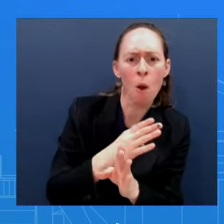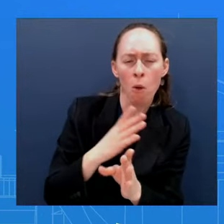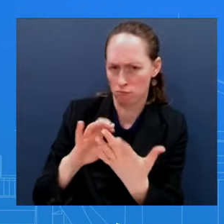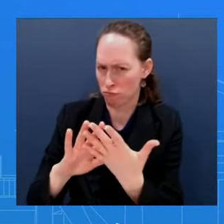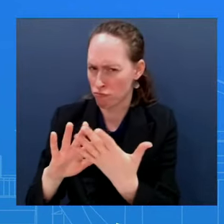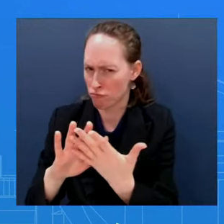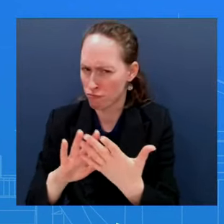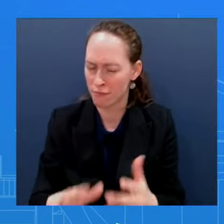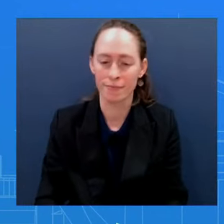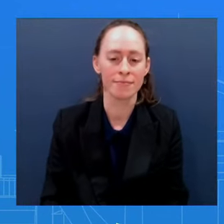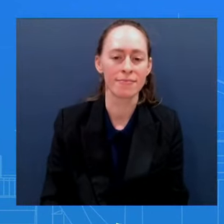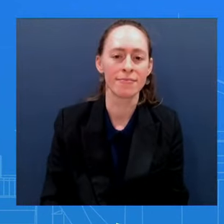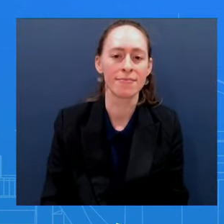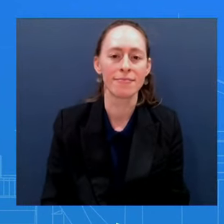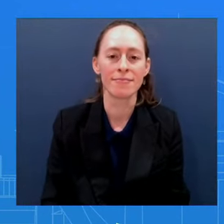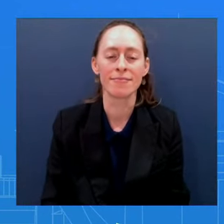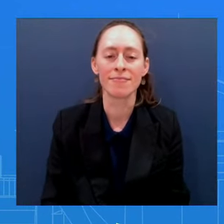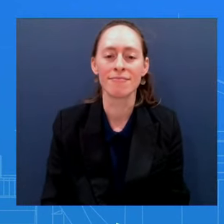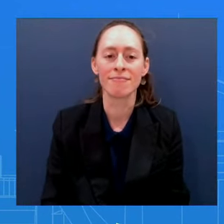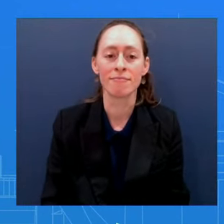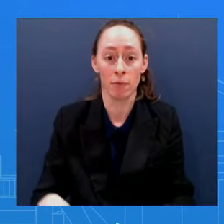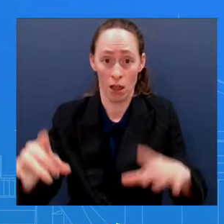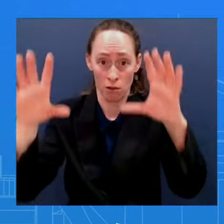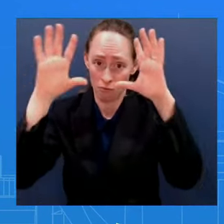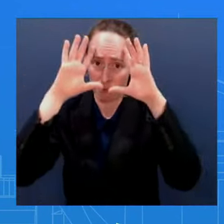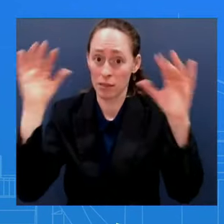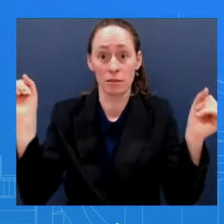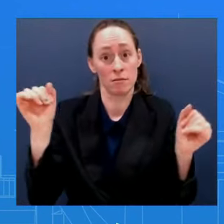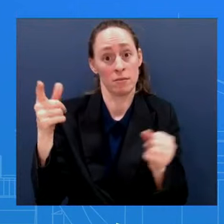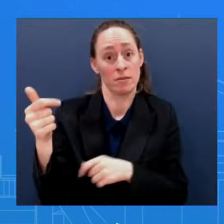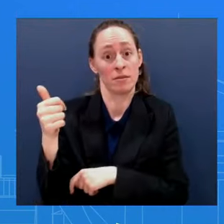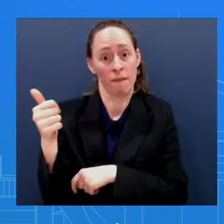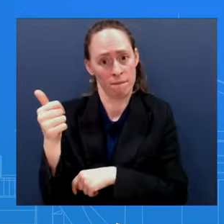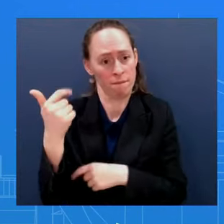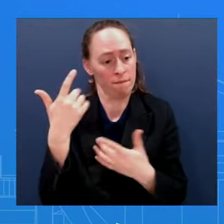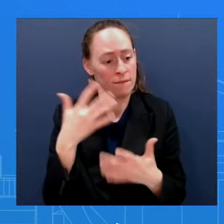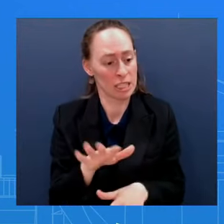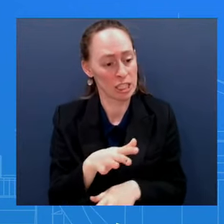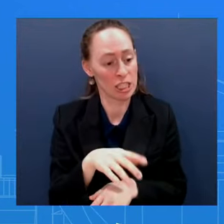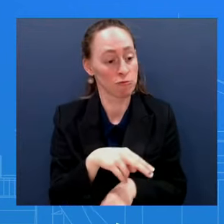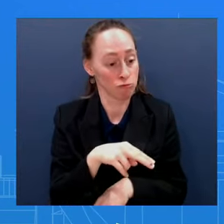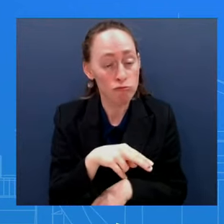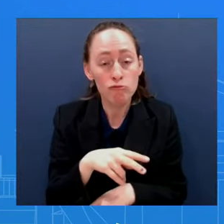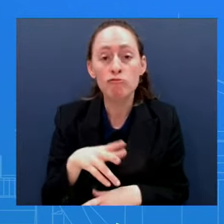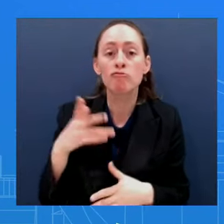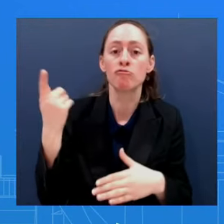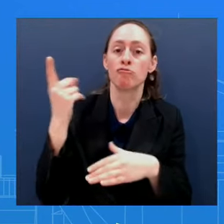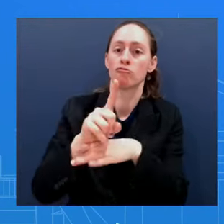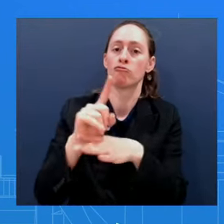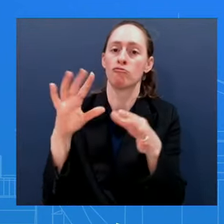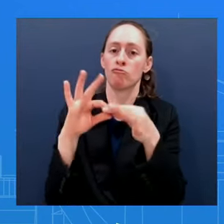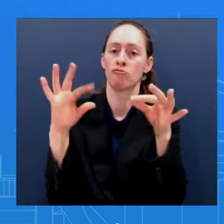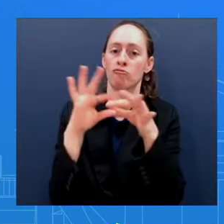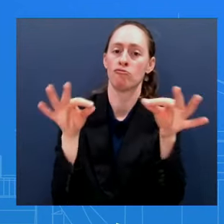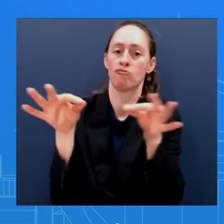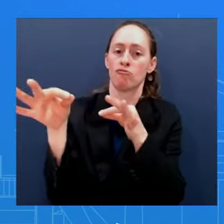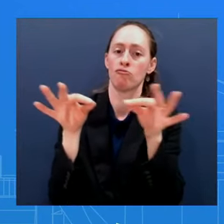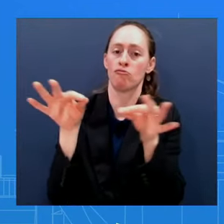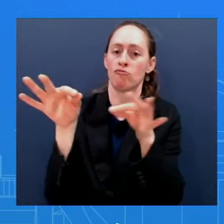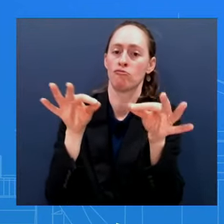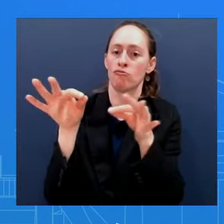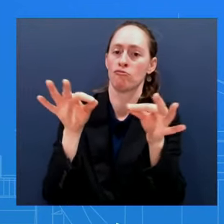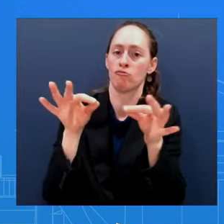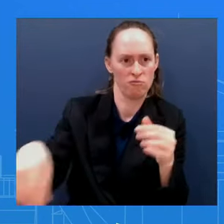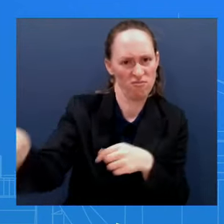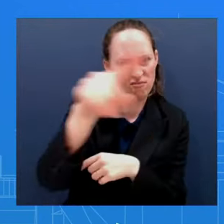And made a statement and took questions He wanted to make sure that you all heard from him directly And so I want to be really Let's not forget that that